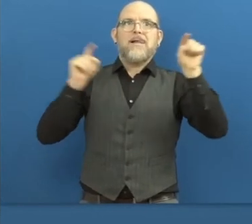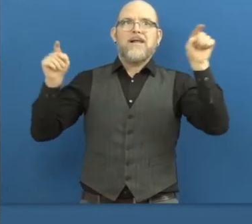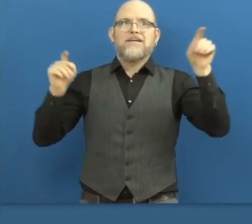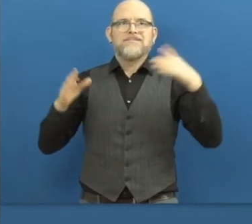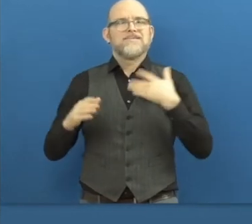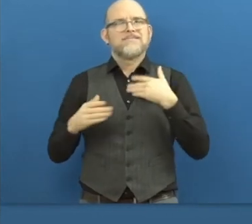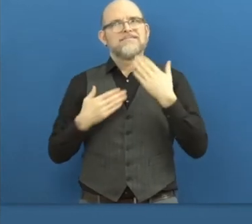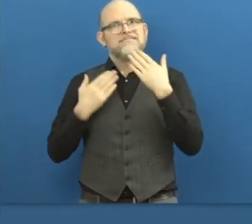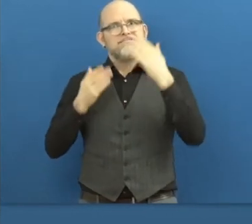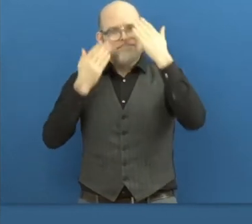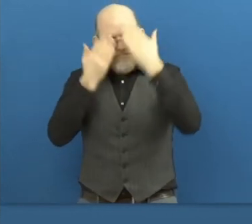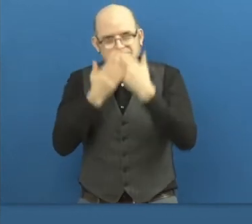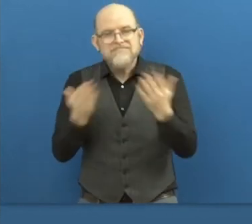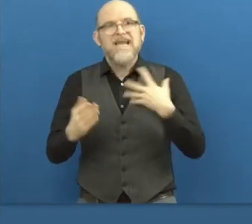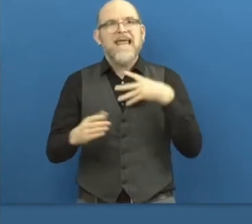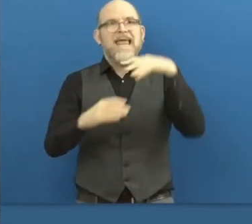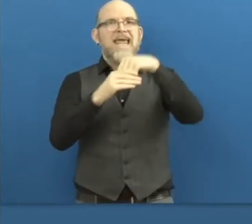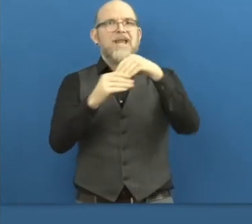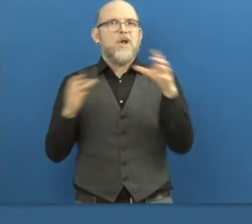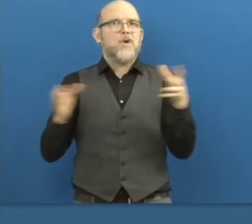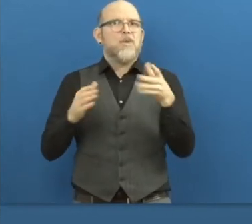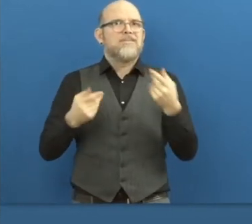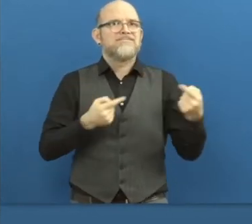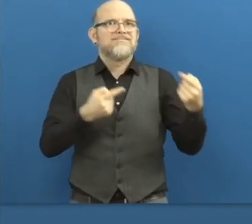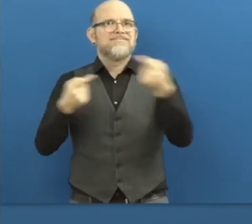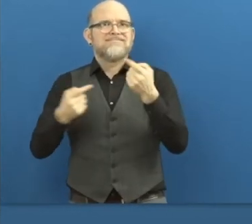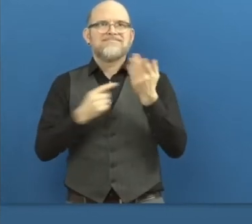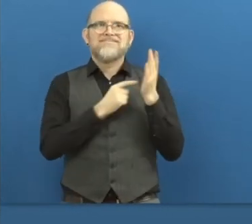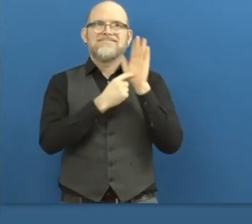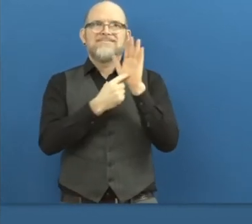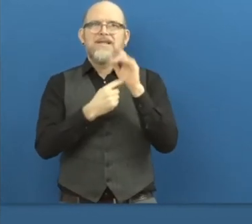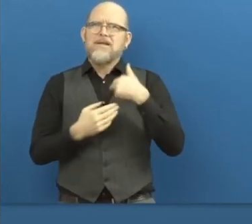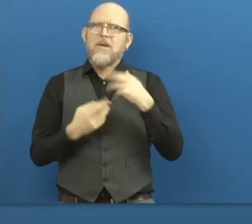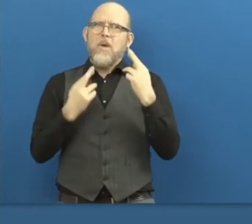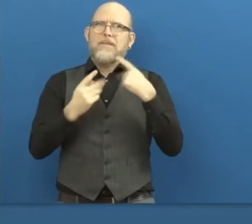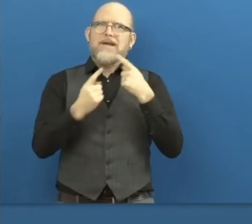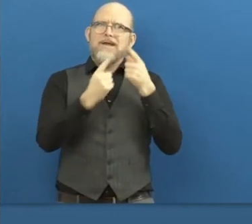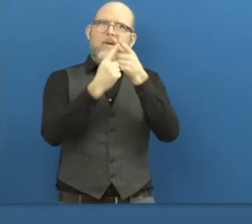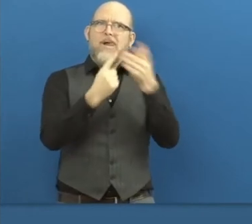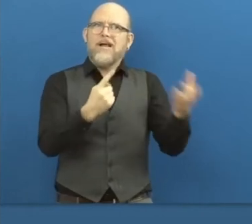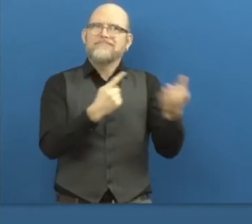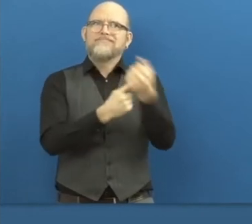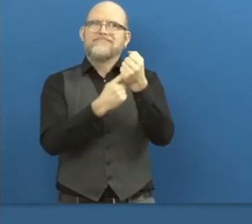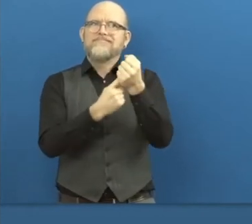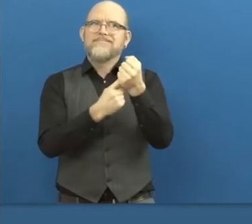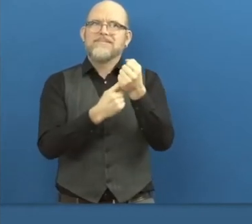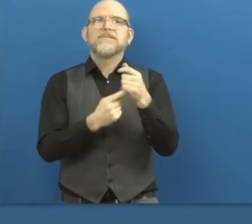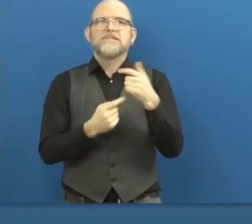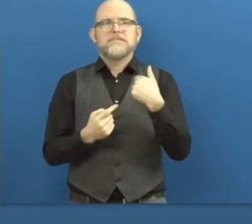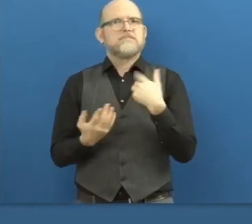this group and what we hope to achieve is basically